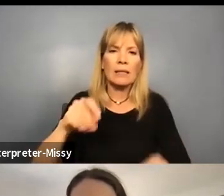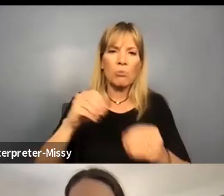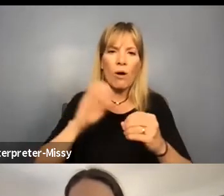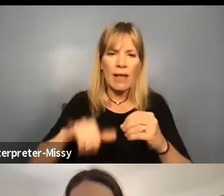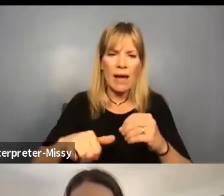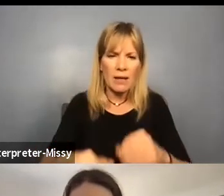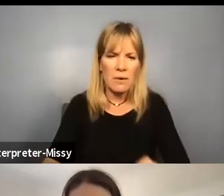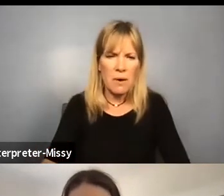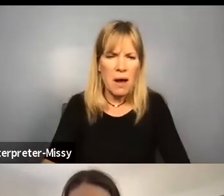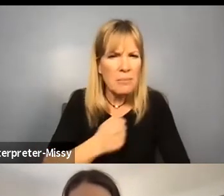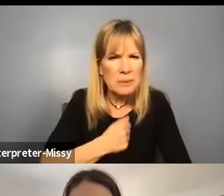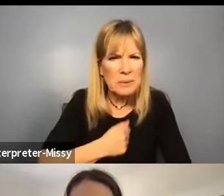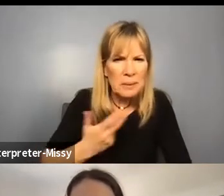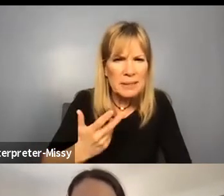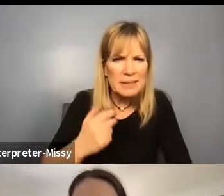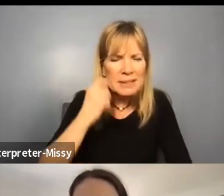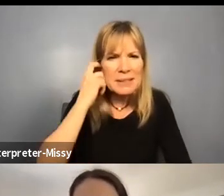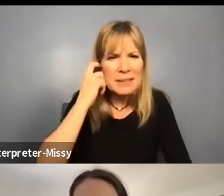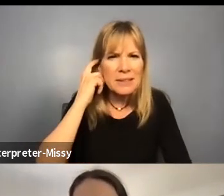I'm sorry.